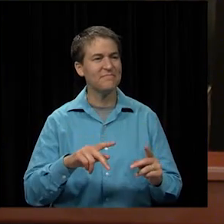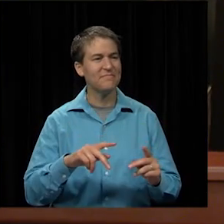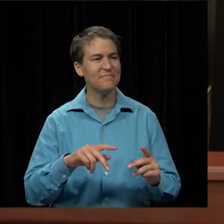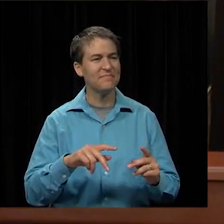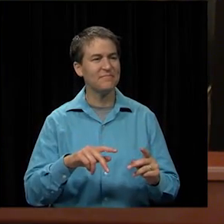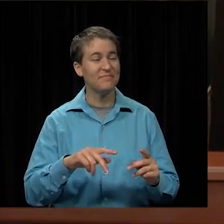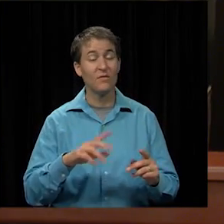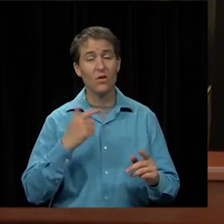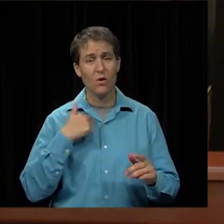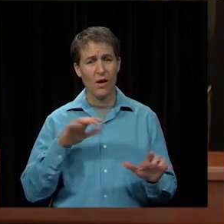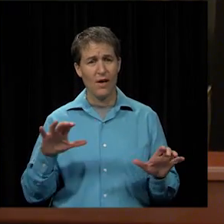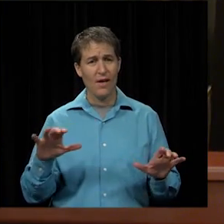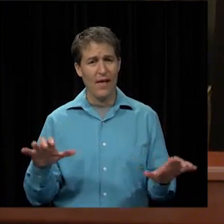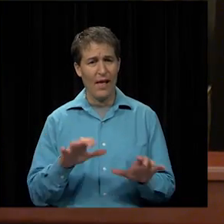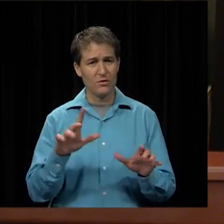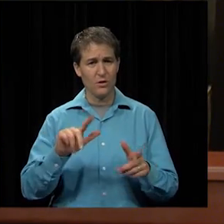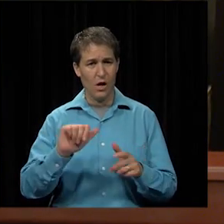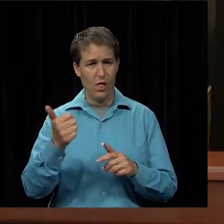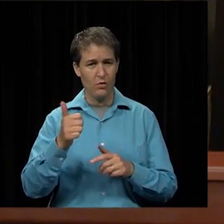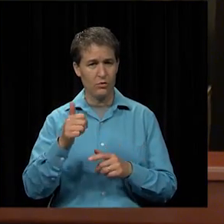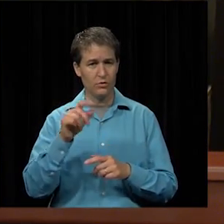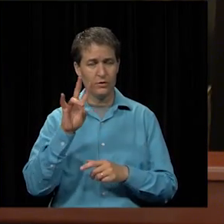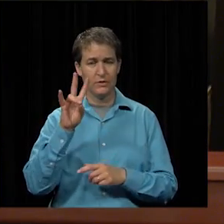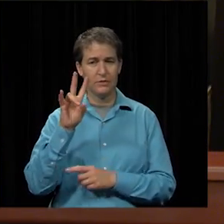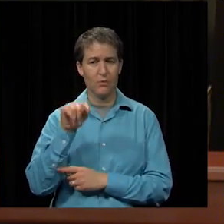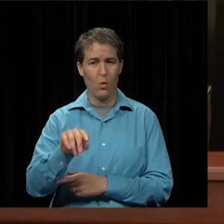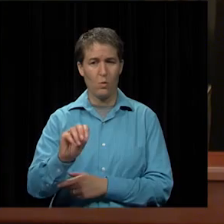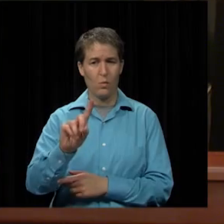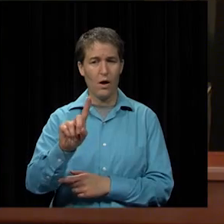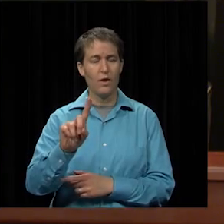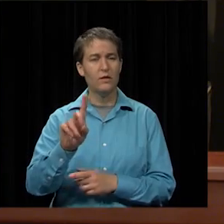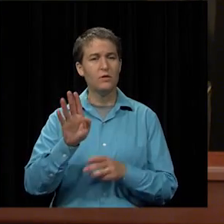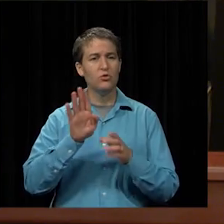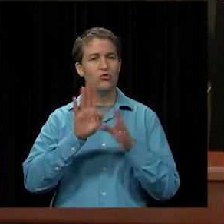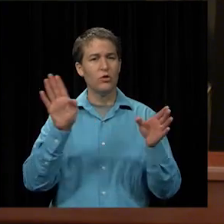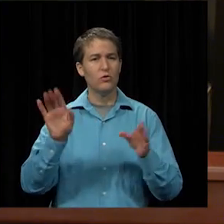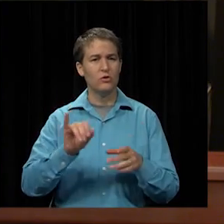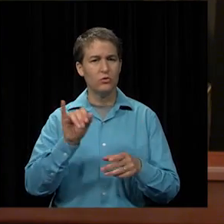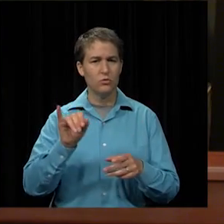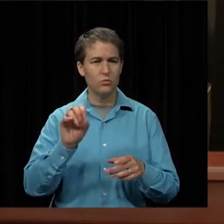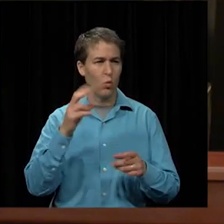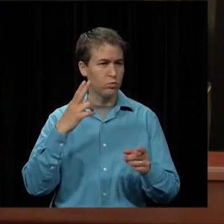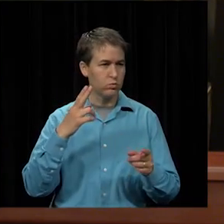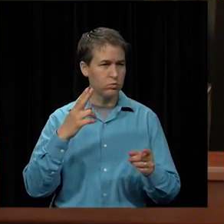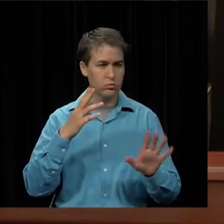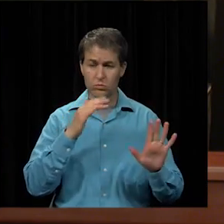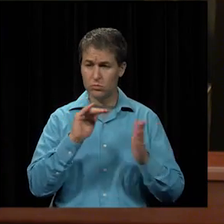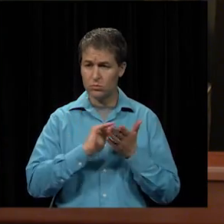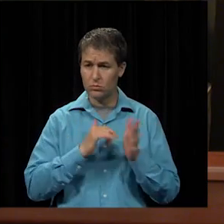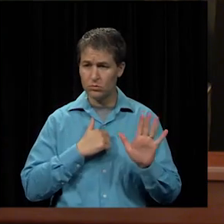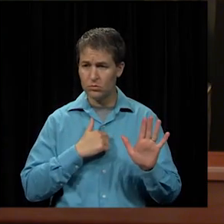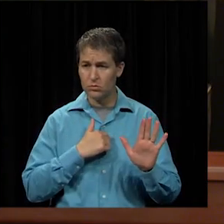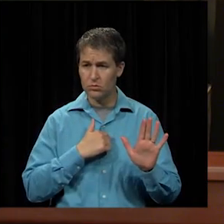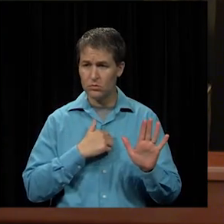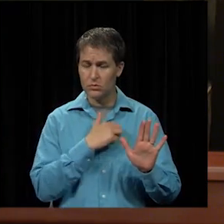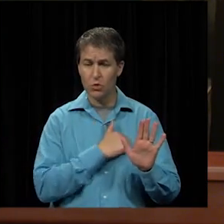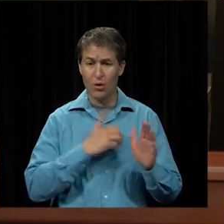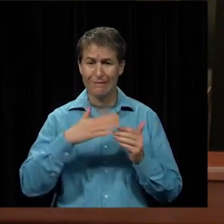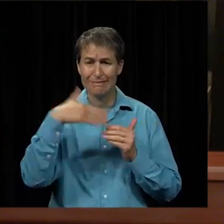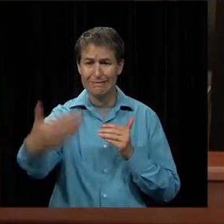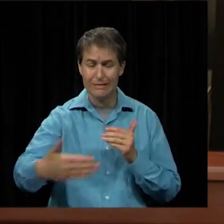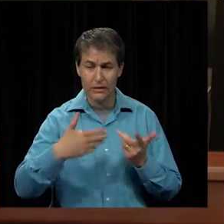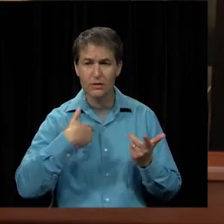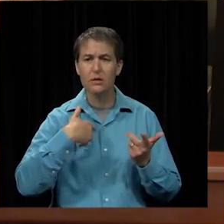we're at action, other 7.01, the general insurance... Oh, forgive me. I was speeding ahead.